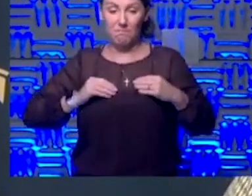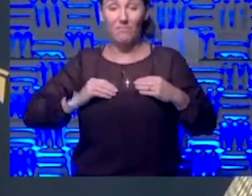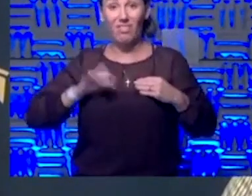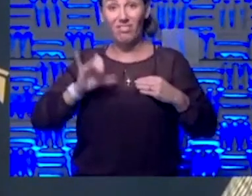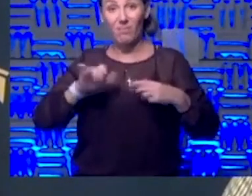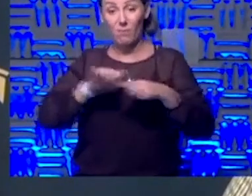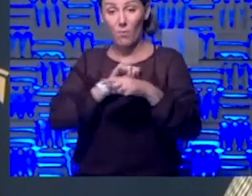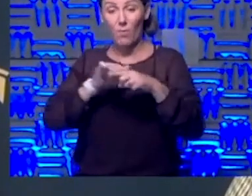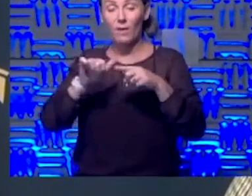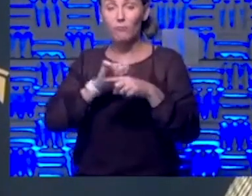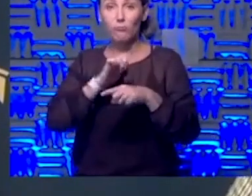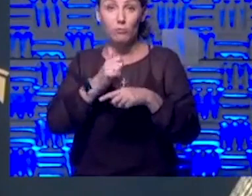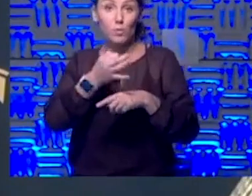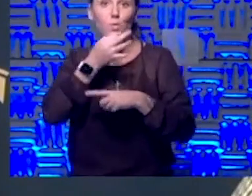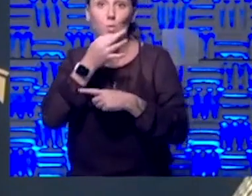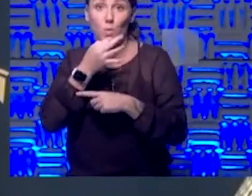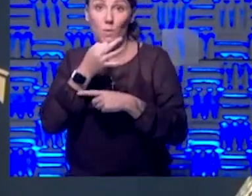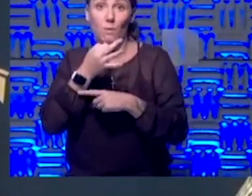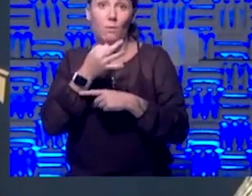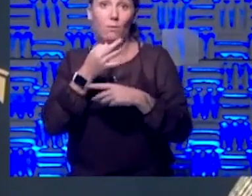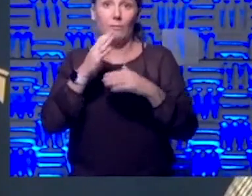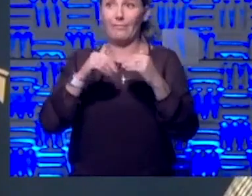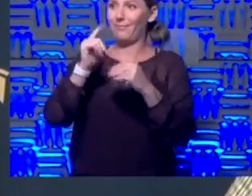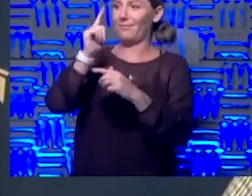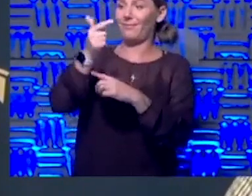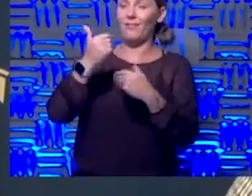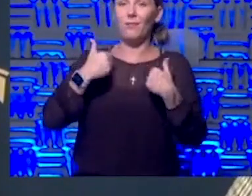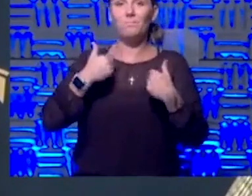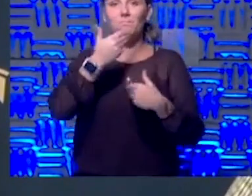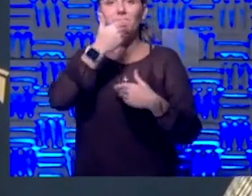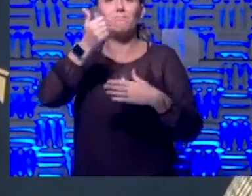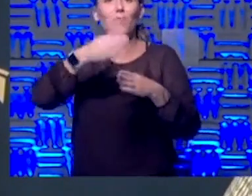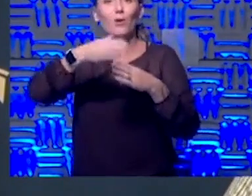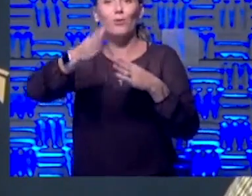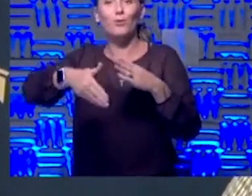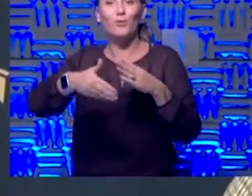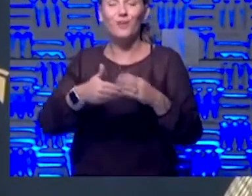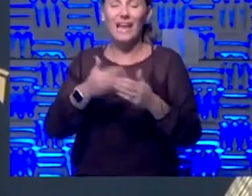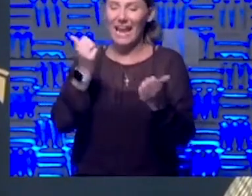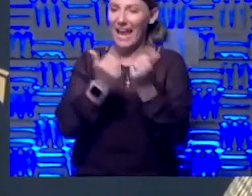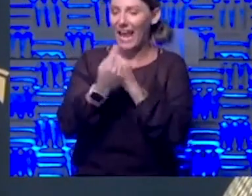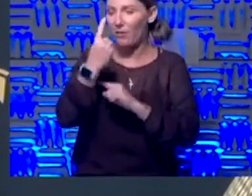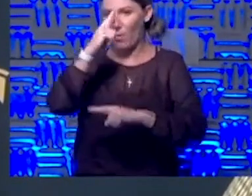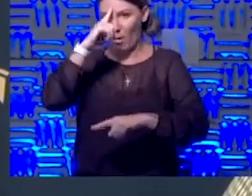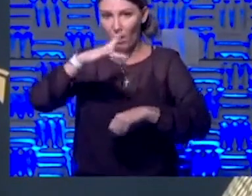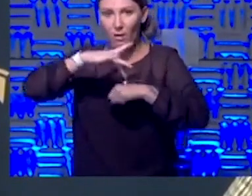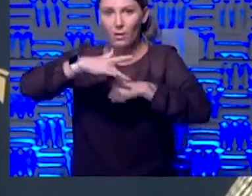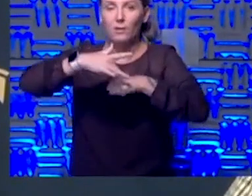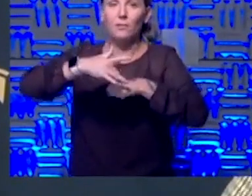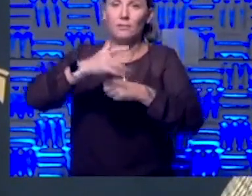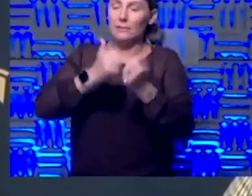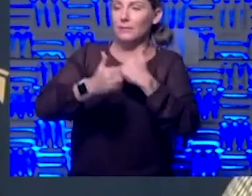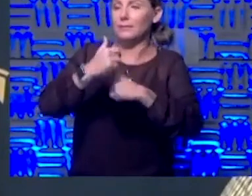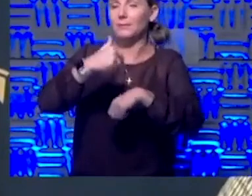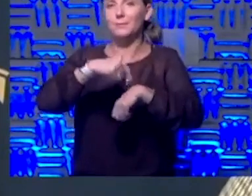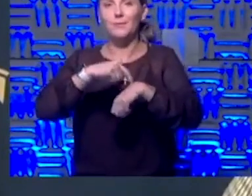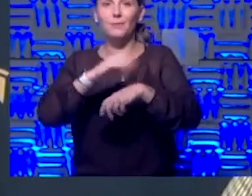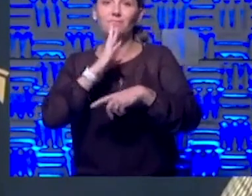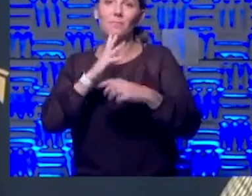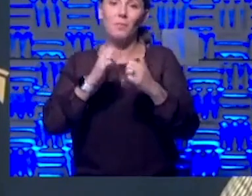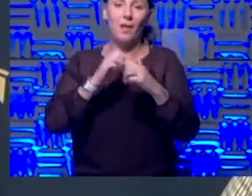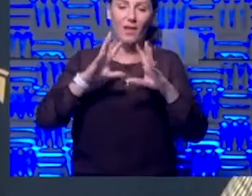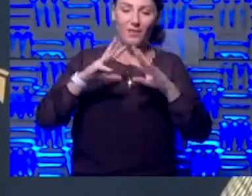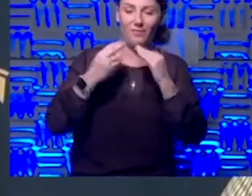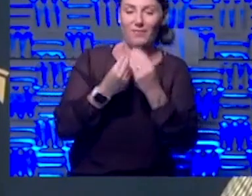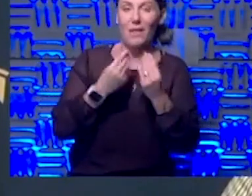than later have had better outcomes. And I think everyone, this is on everyone's mind. Every time I talk to my family, like my grandma, she just